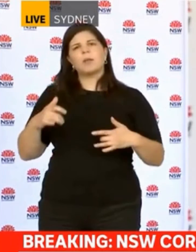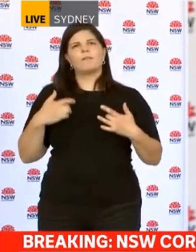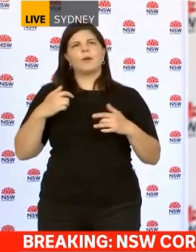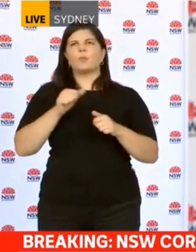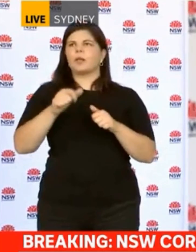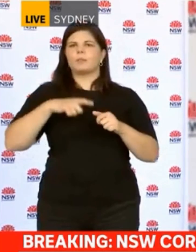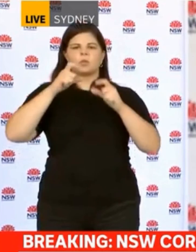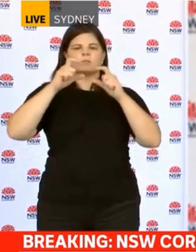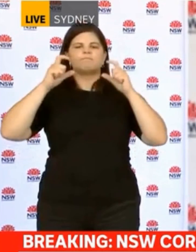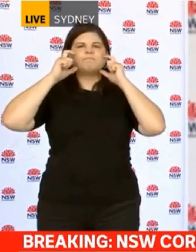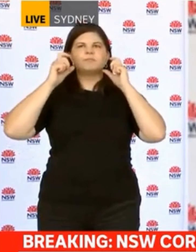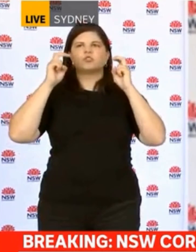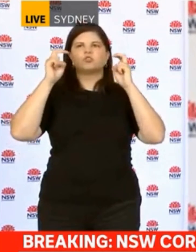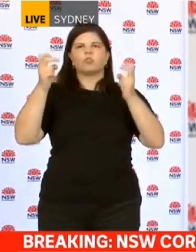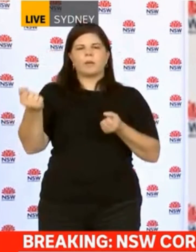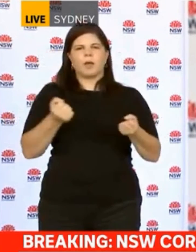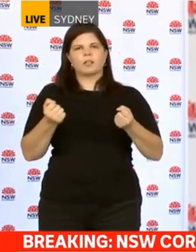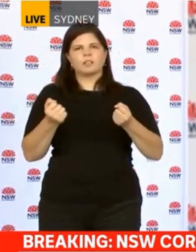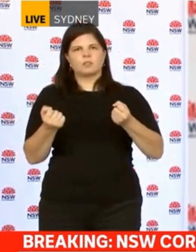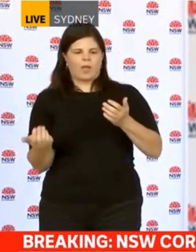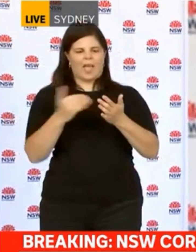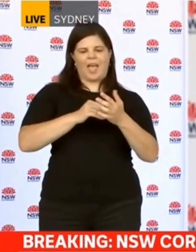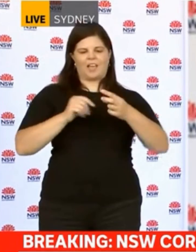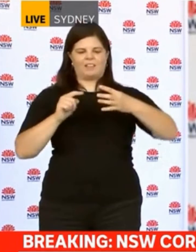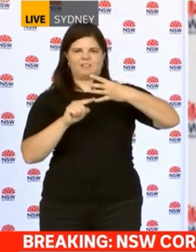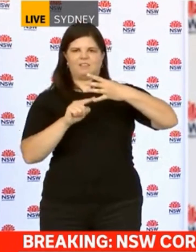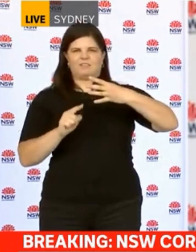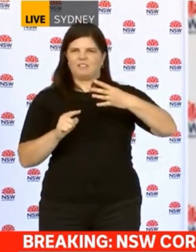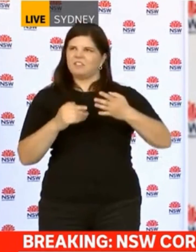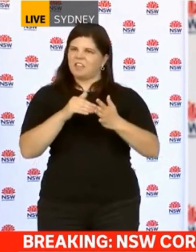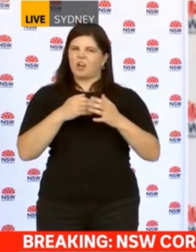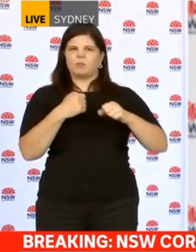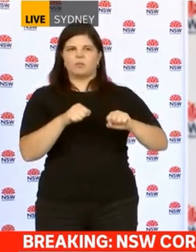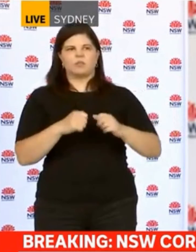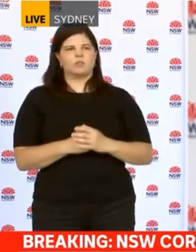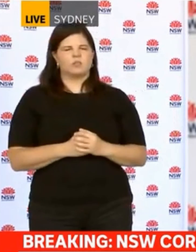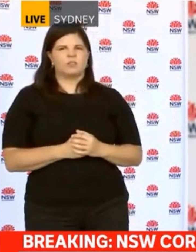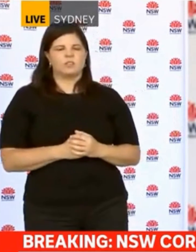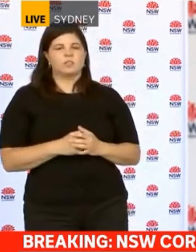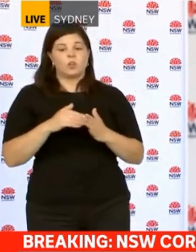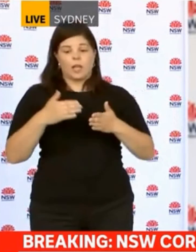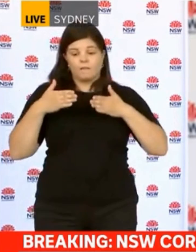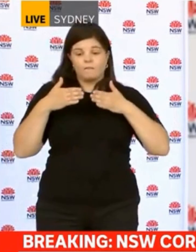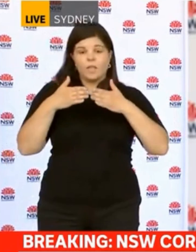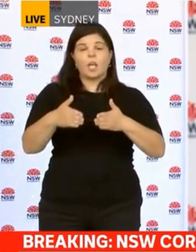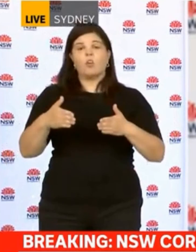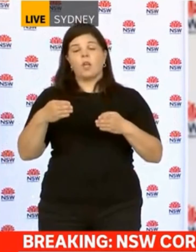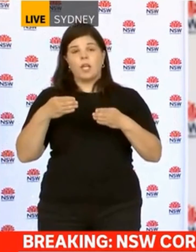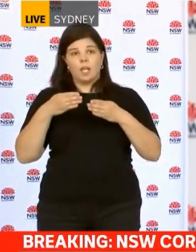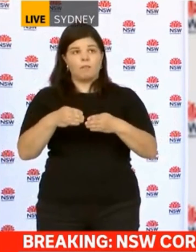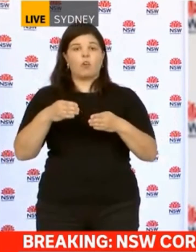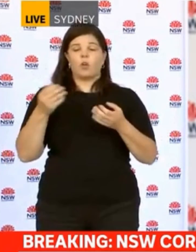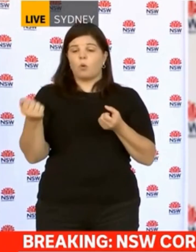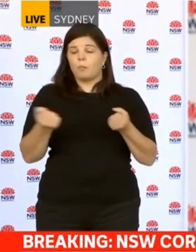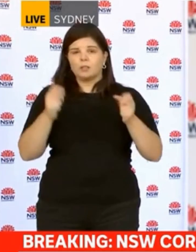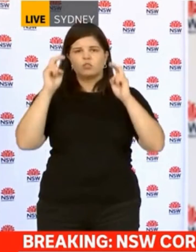public transport gives us that fourth line of defence. So we haven't increased the number of people that can be on a bus or a train or a ferry at any given time, but we've now said